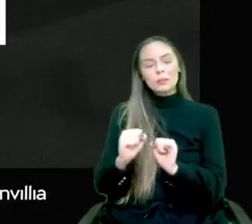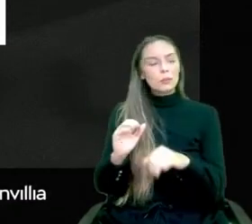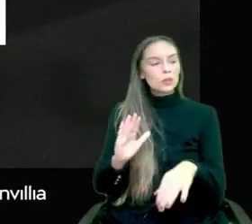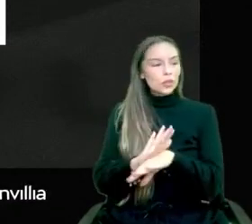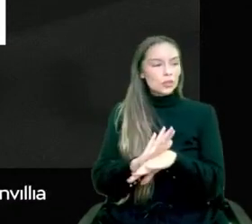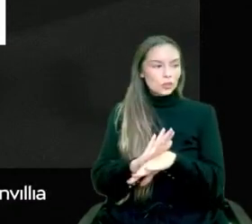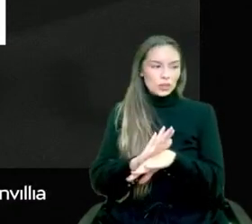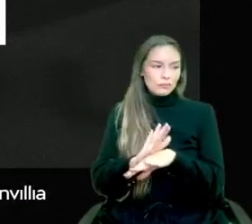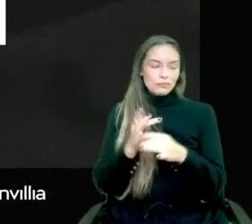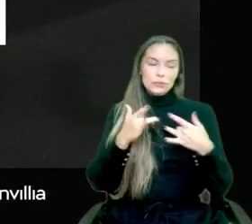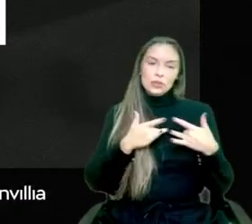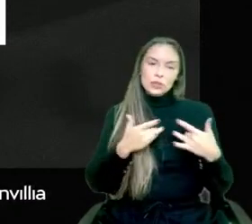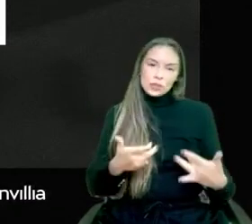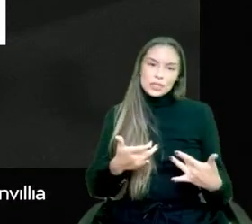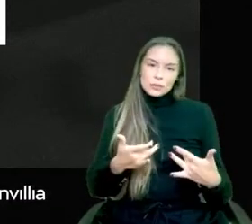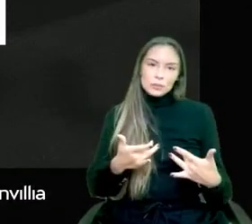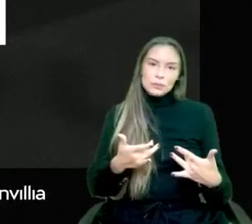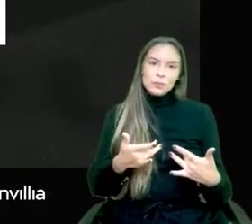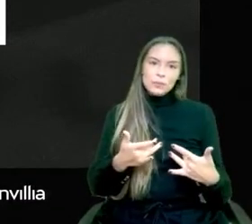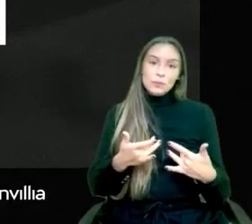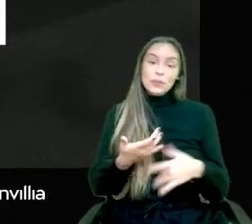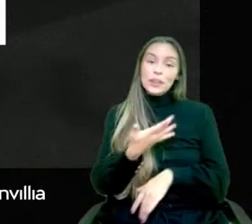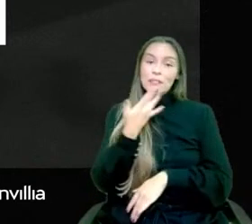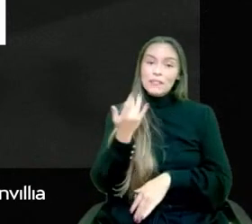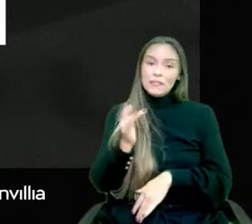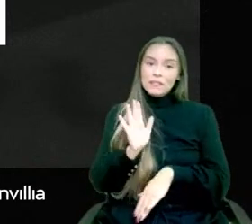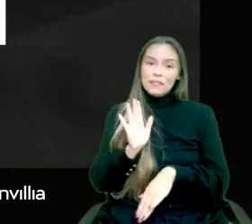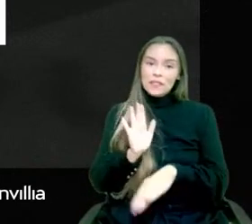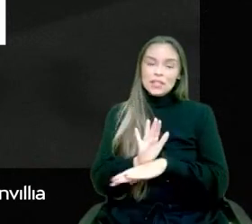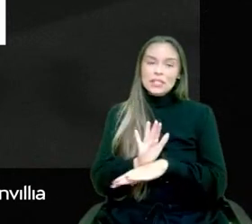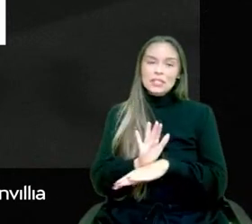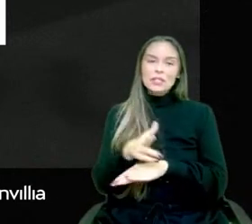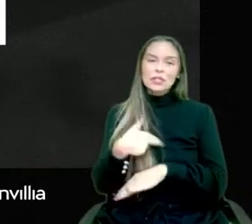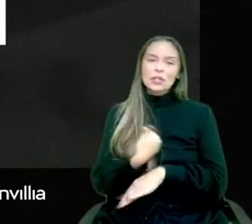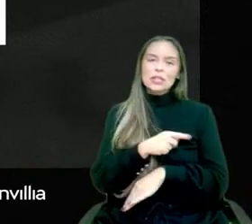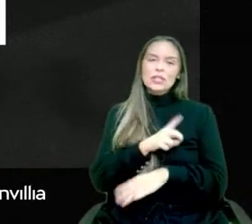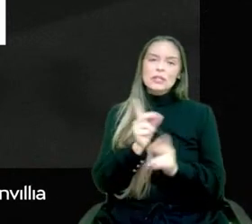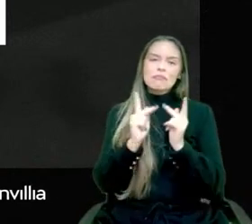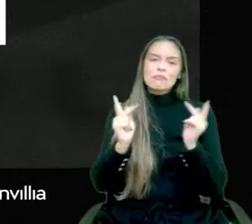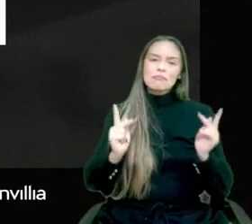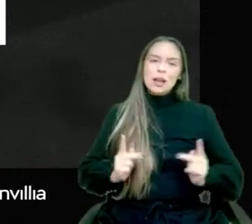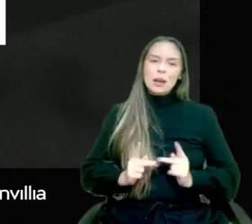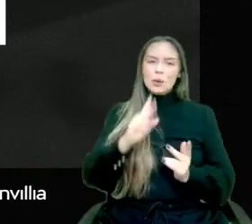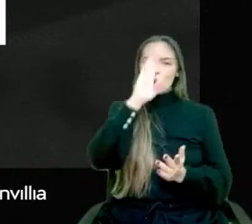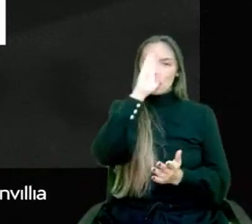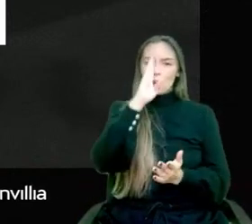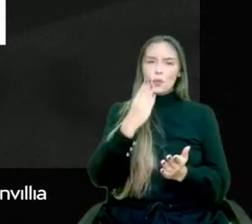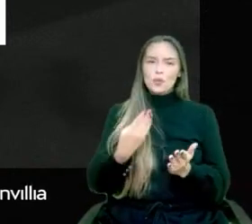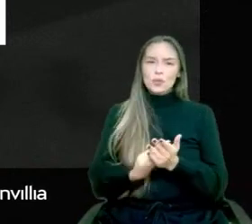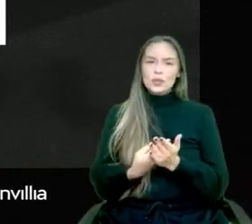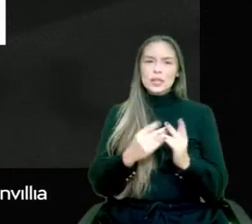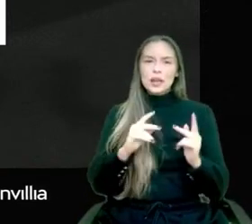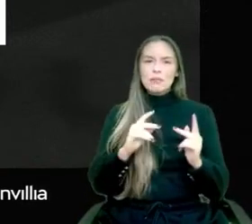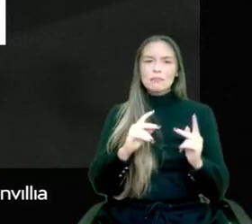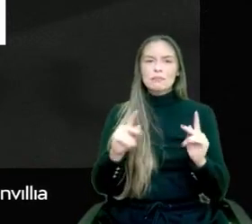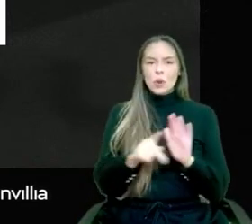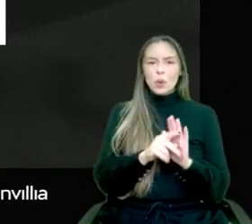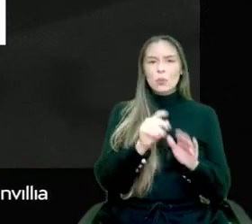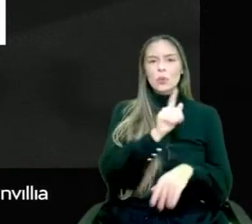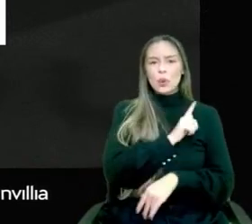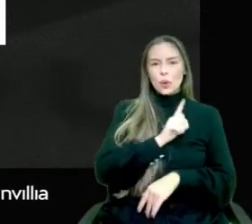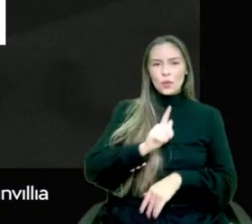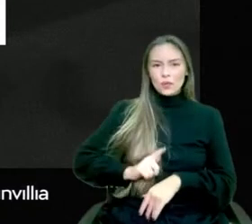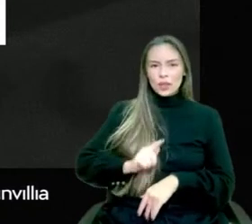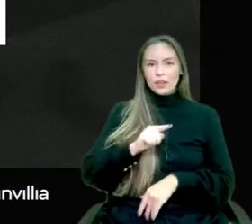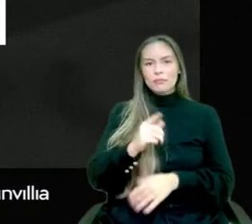To facilitate that, we have mapped official, trusted in government and organizations that are collecting and delivering